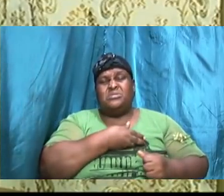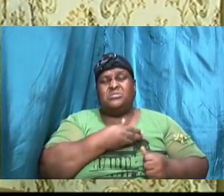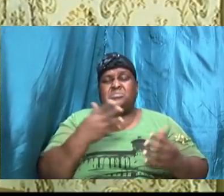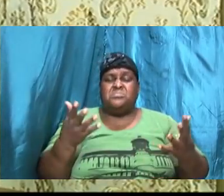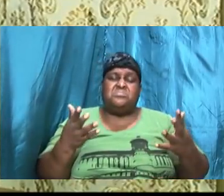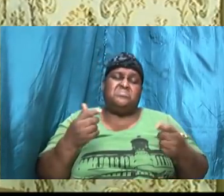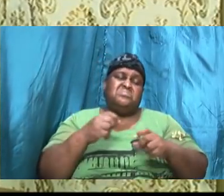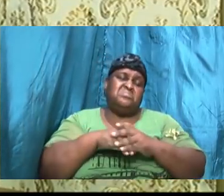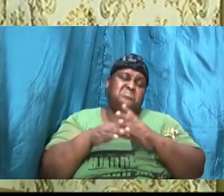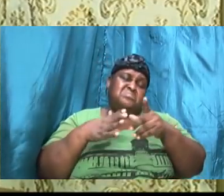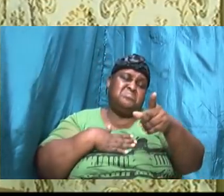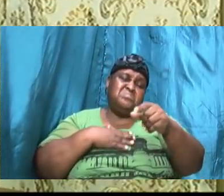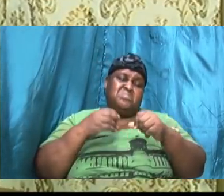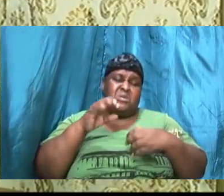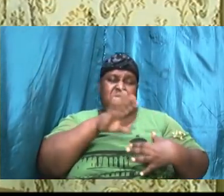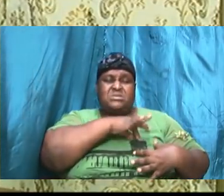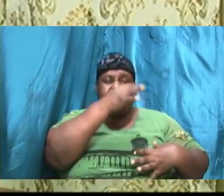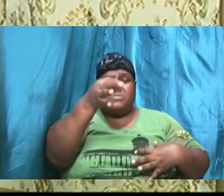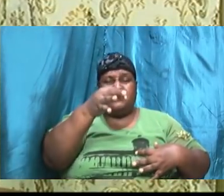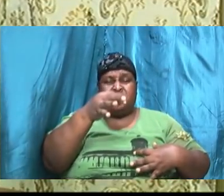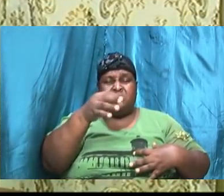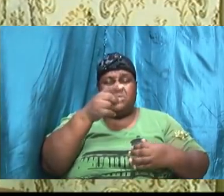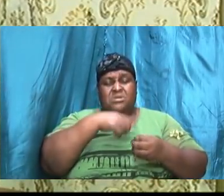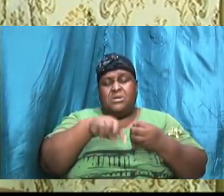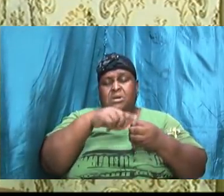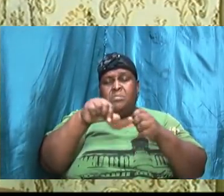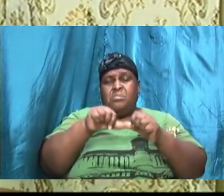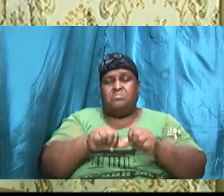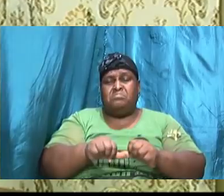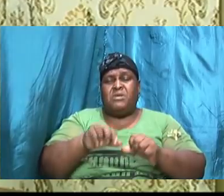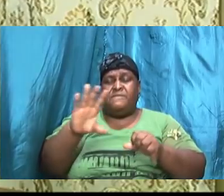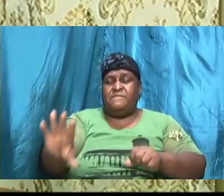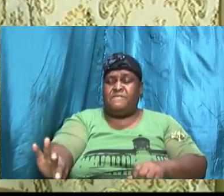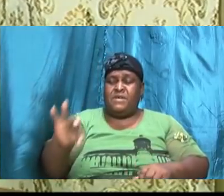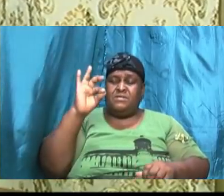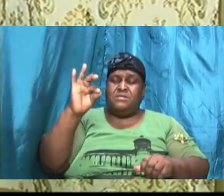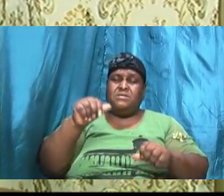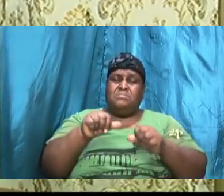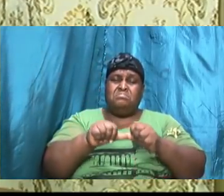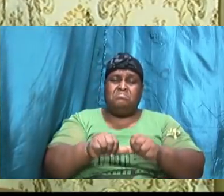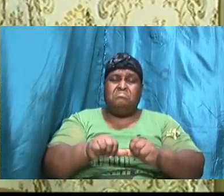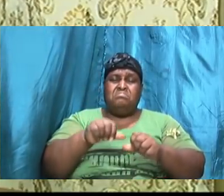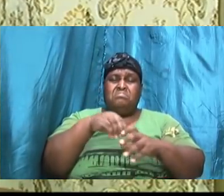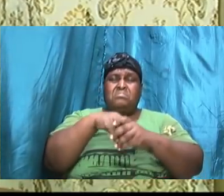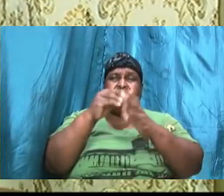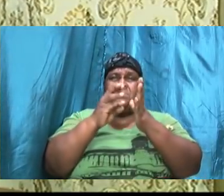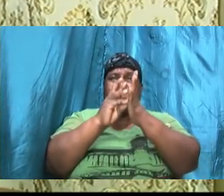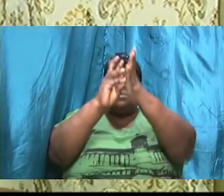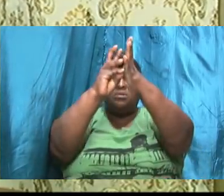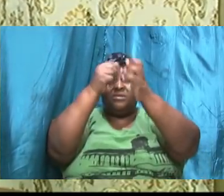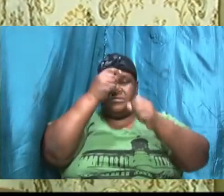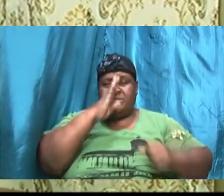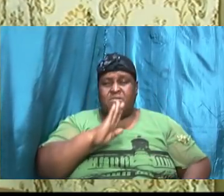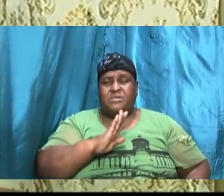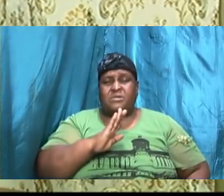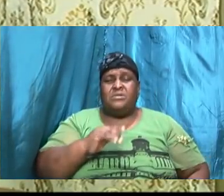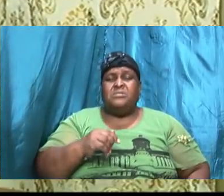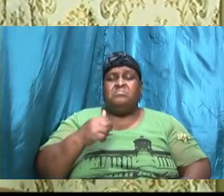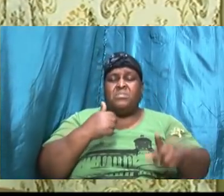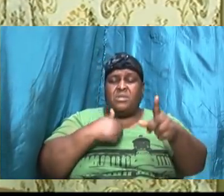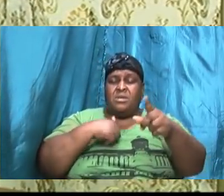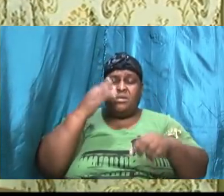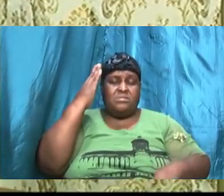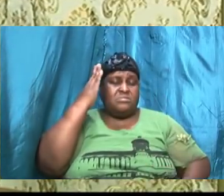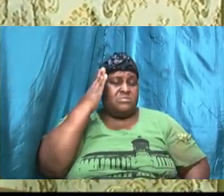spirit, you know, about abiding, finding, and abiding in the will of God. I know